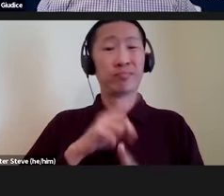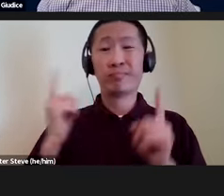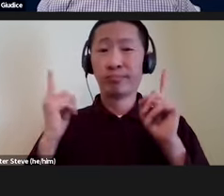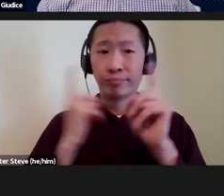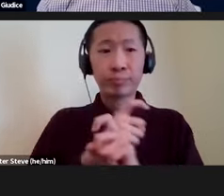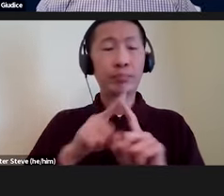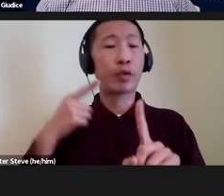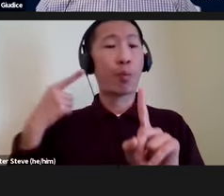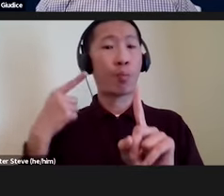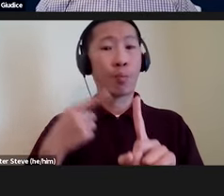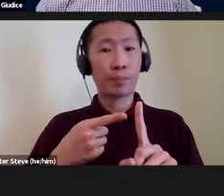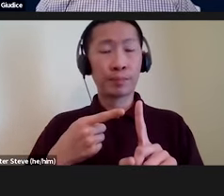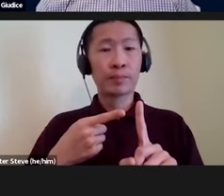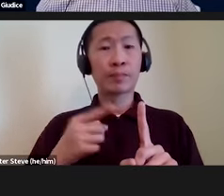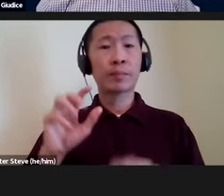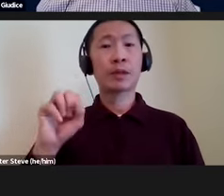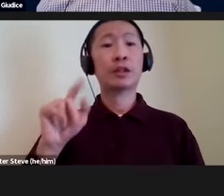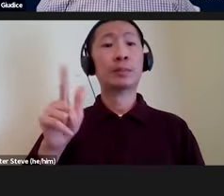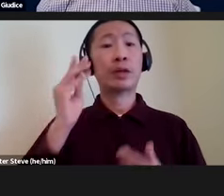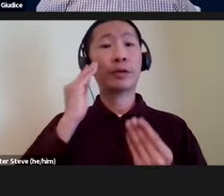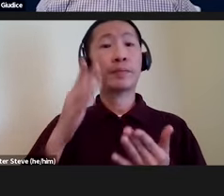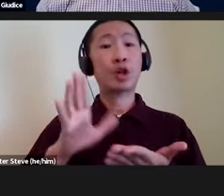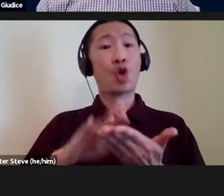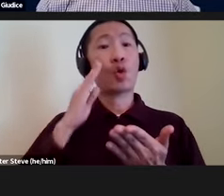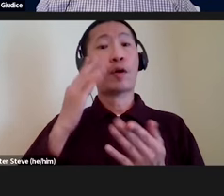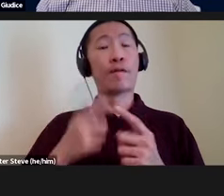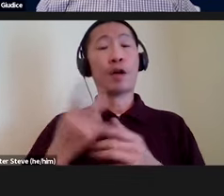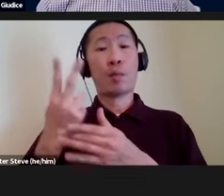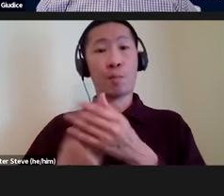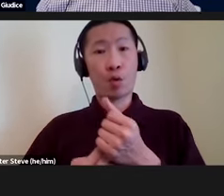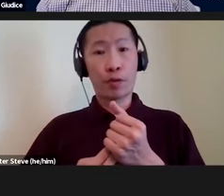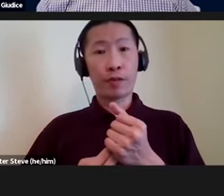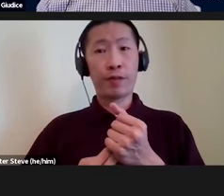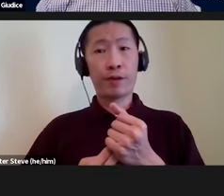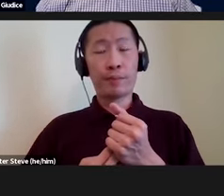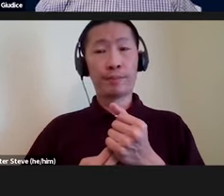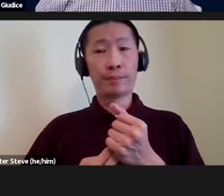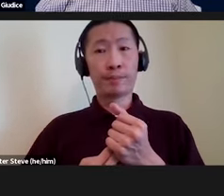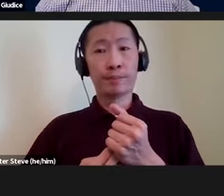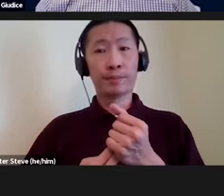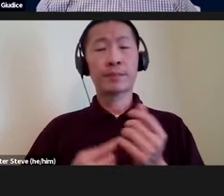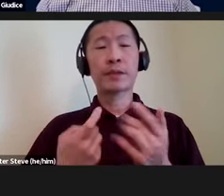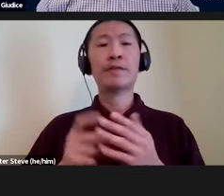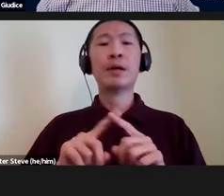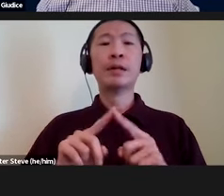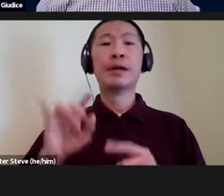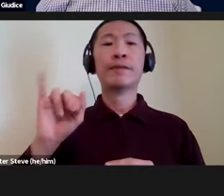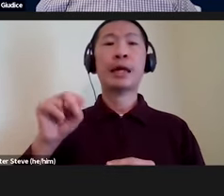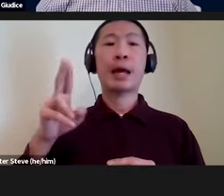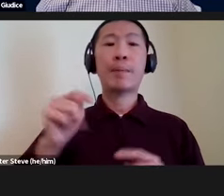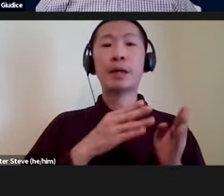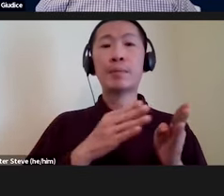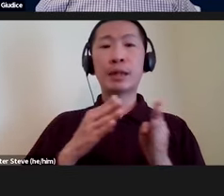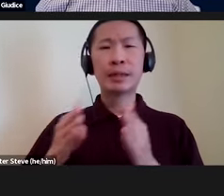is that spatial information learned from both, from different input modalities,